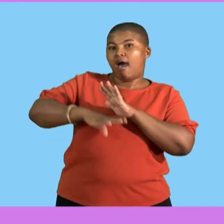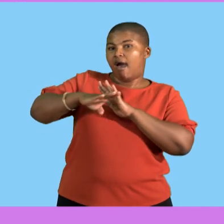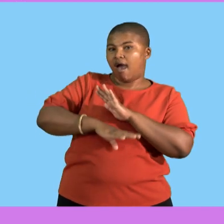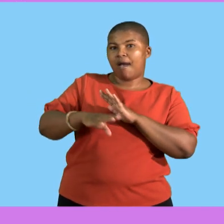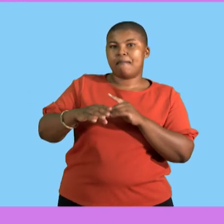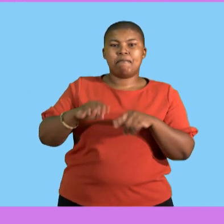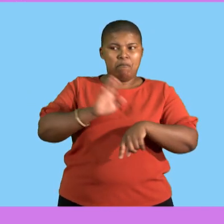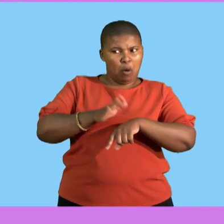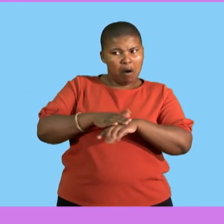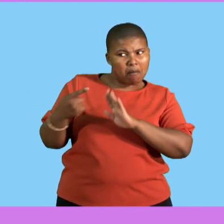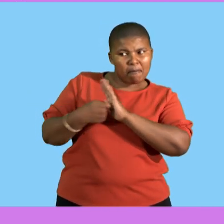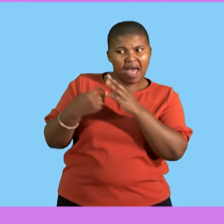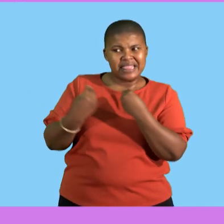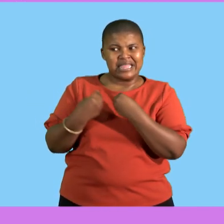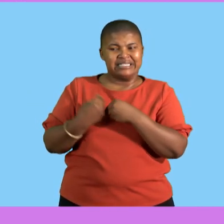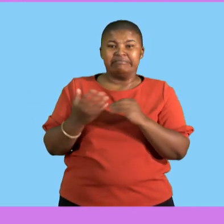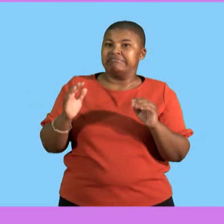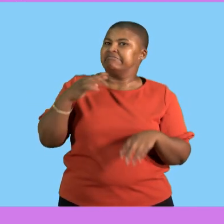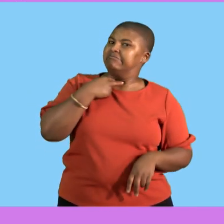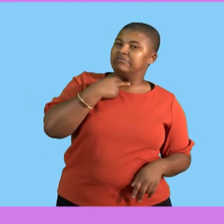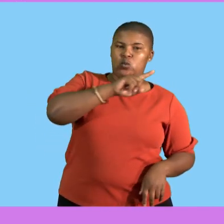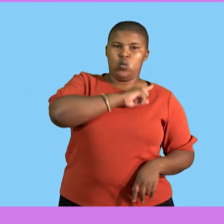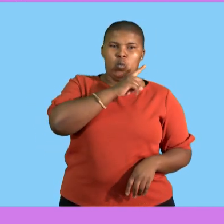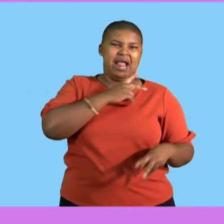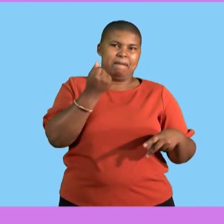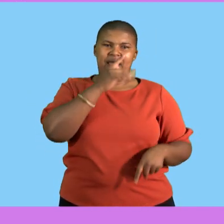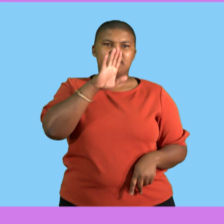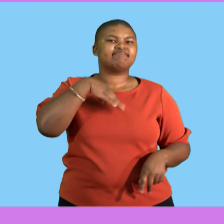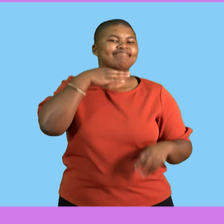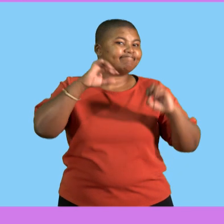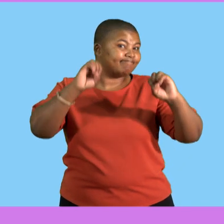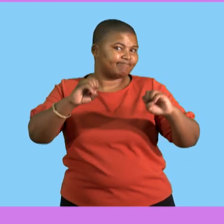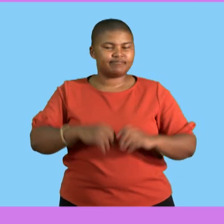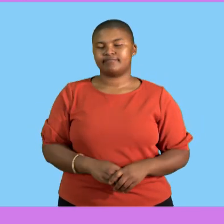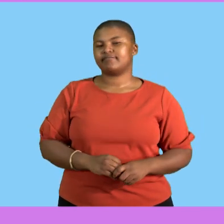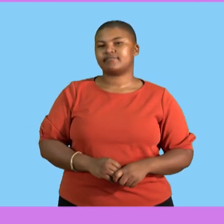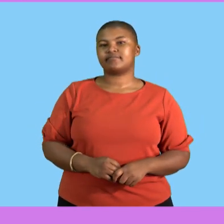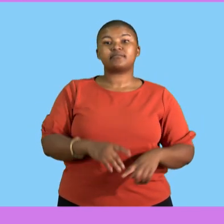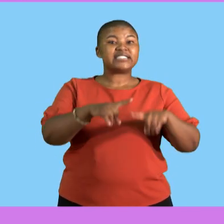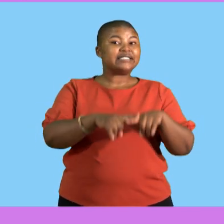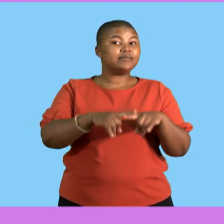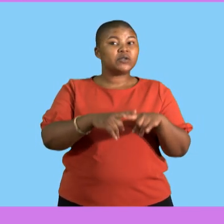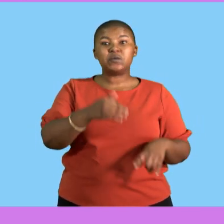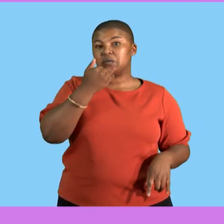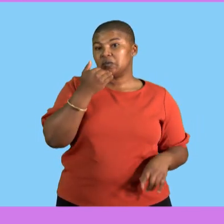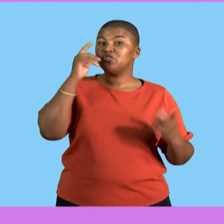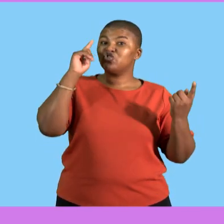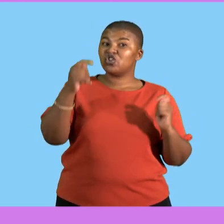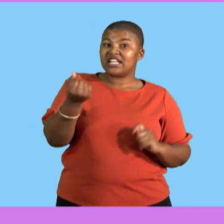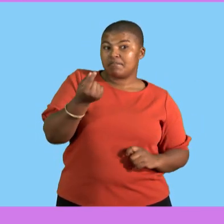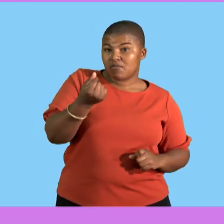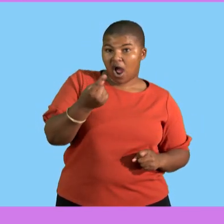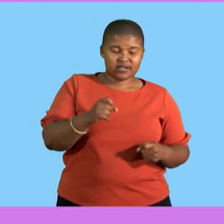of money when measured against specific standard. It is determined by the change in the price